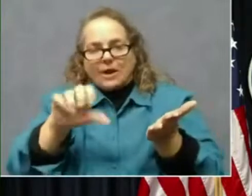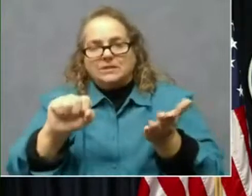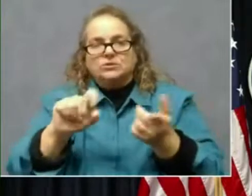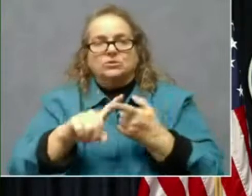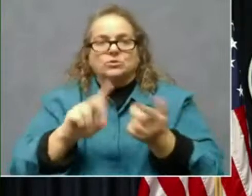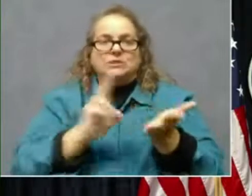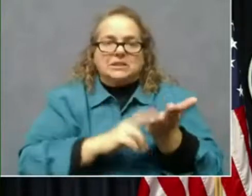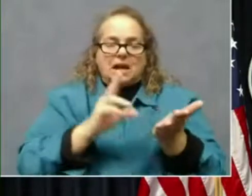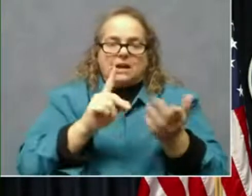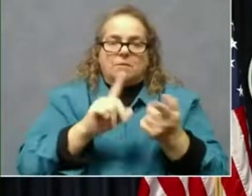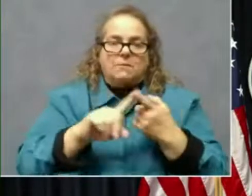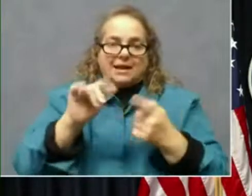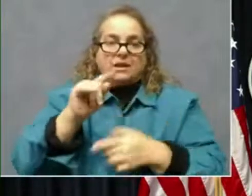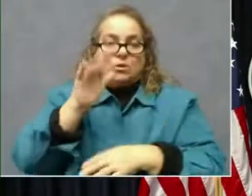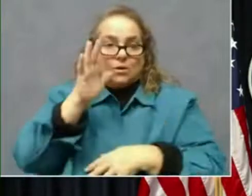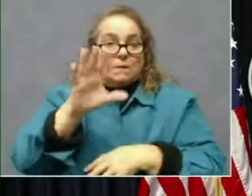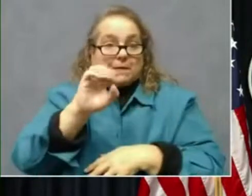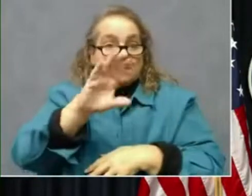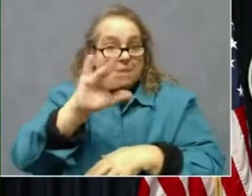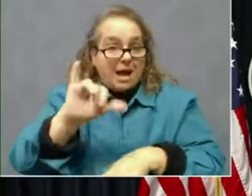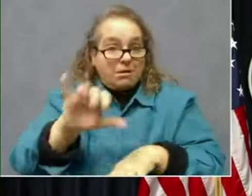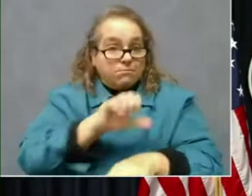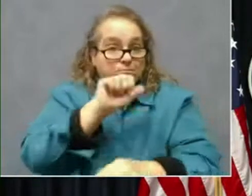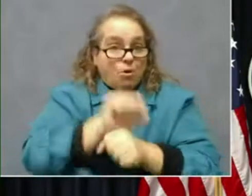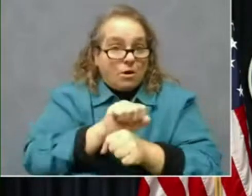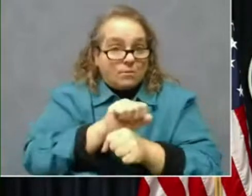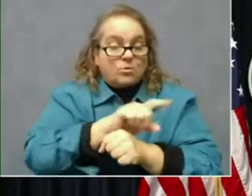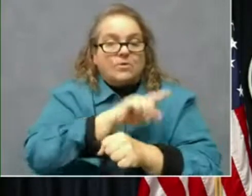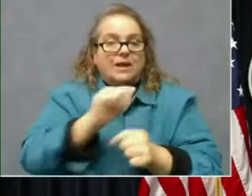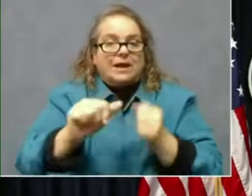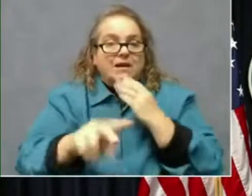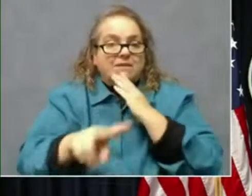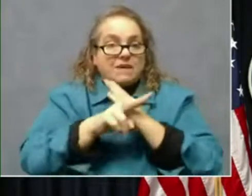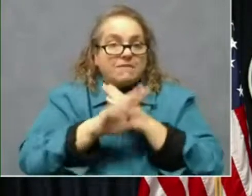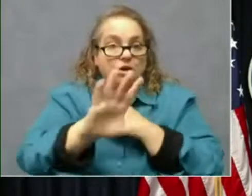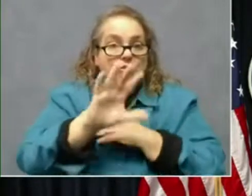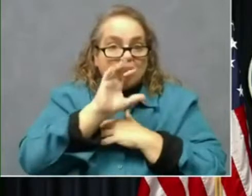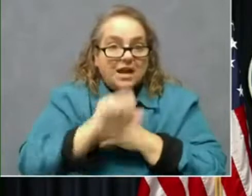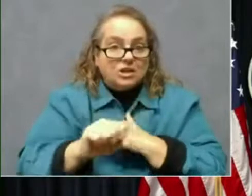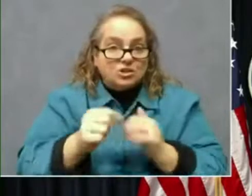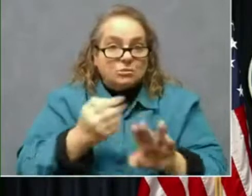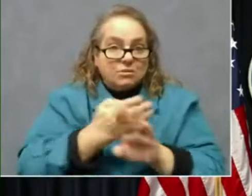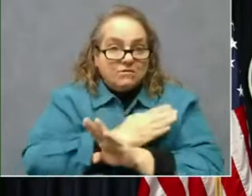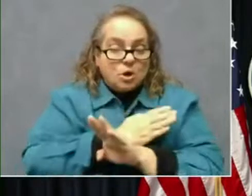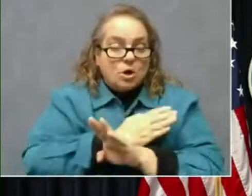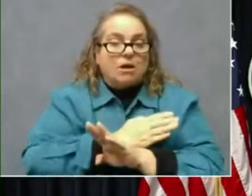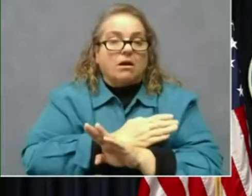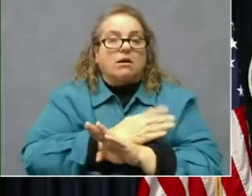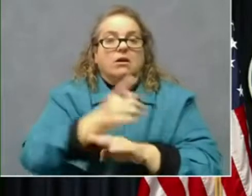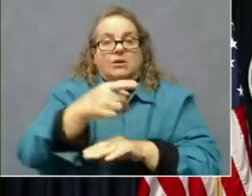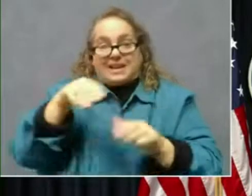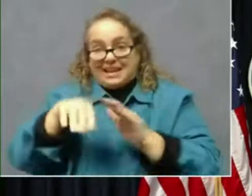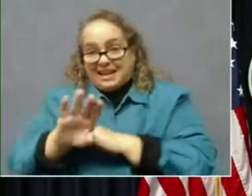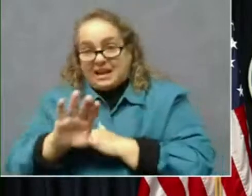a by appointment where they can verify your age beforehand, get you in and get you out in the most efficient